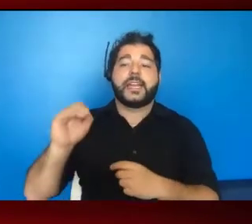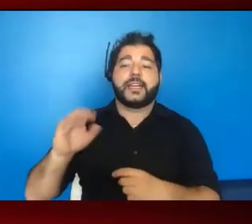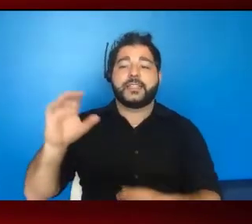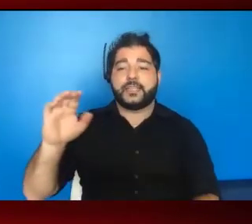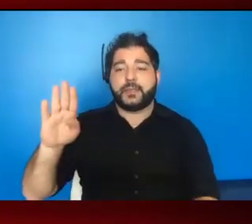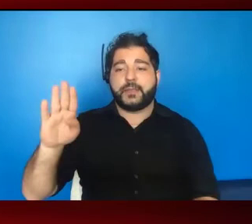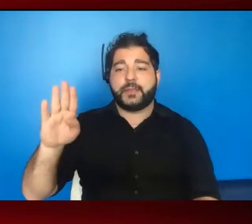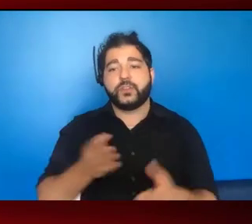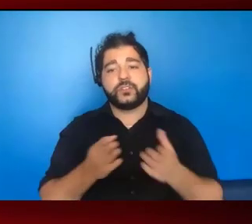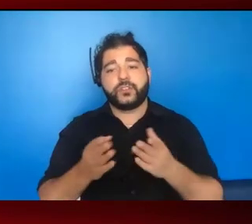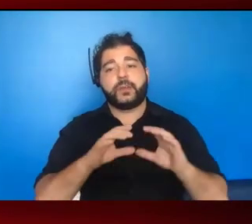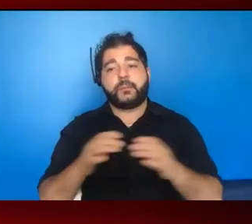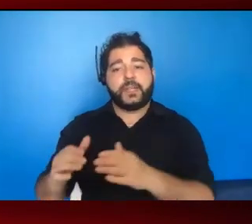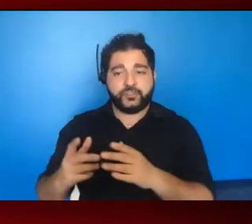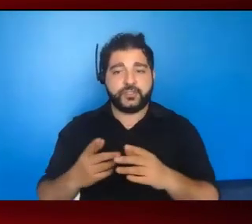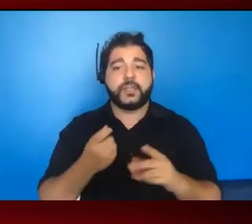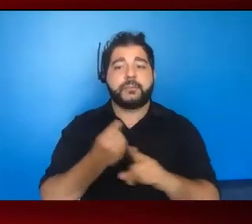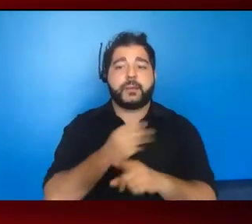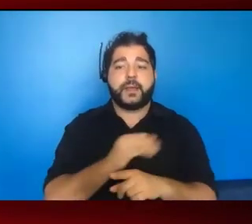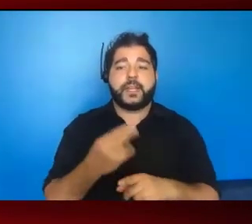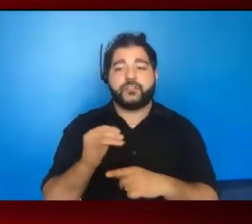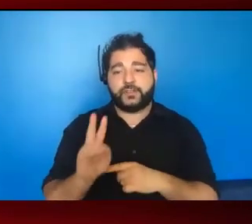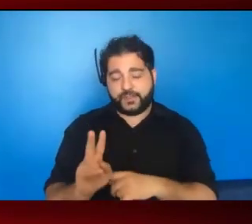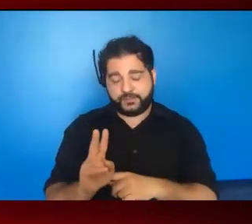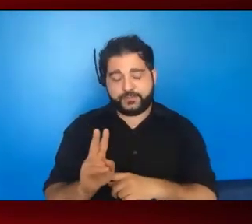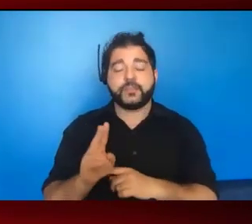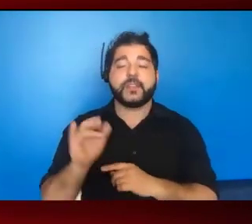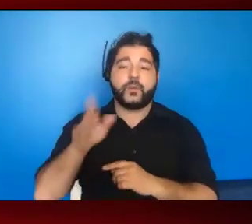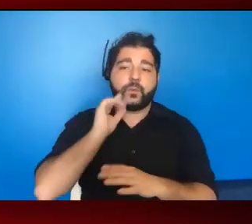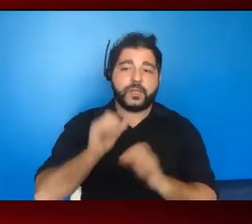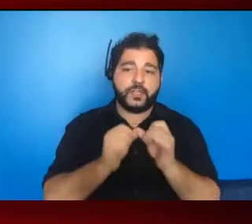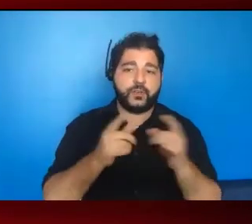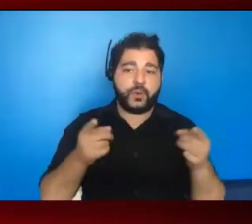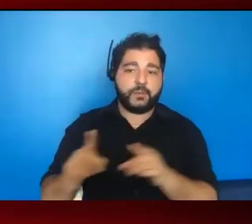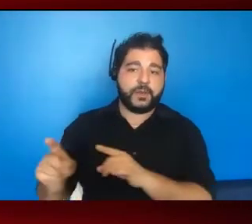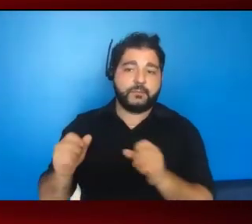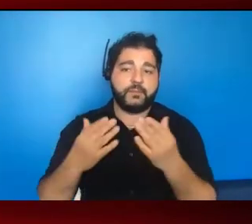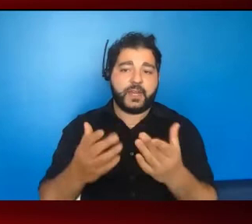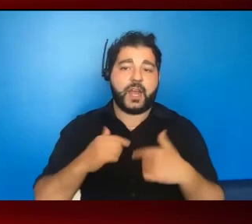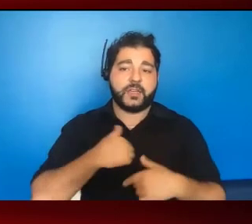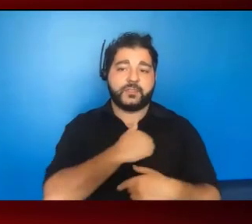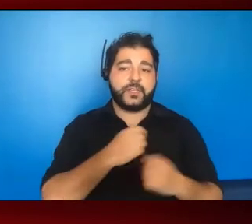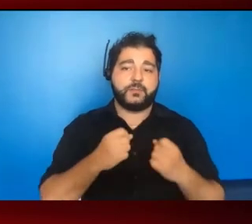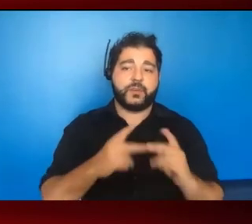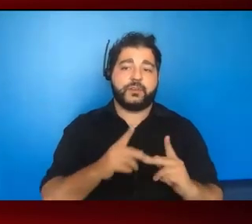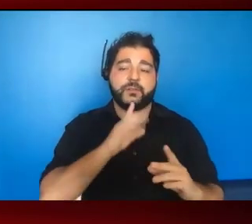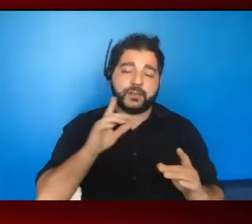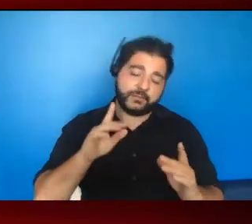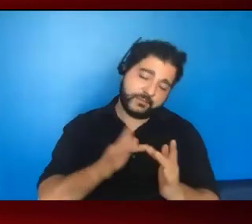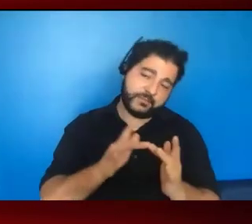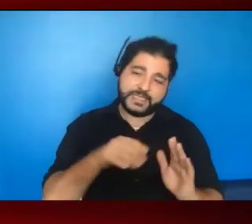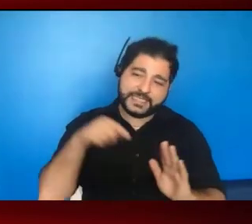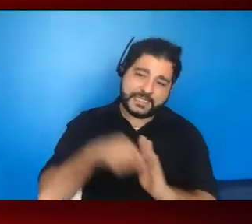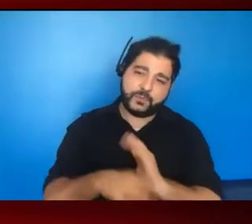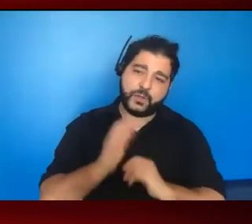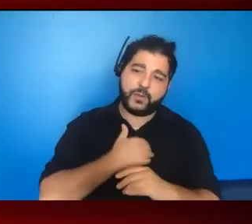populations affected by HIV. And so that will continue to happen and provides us the opportunity to really reach deeper into the community